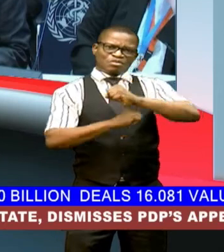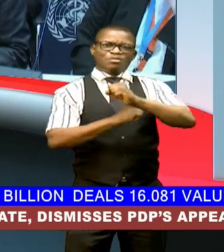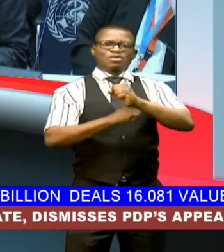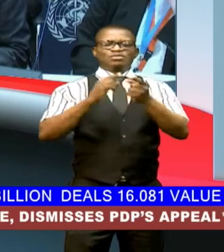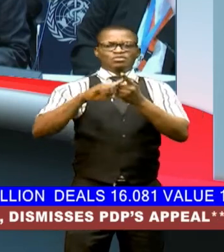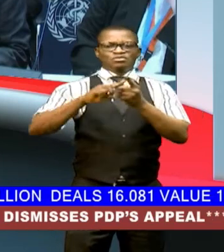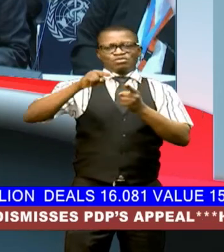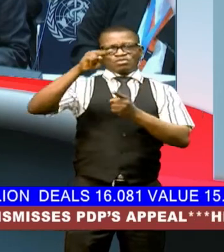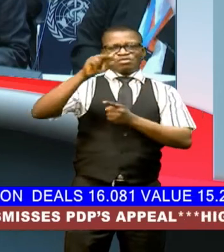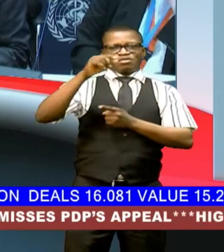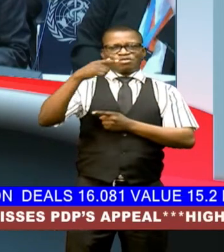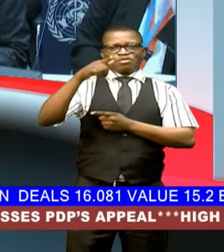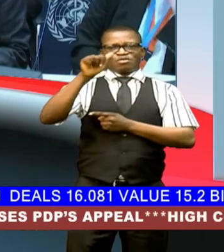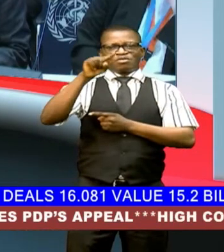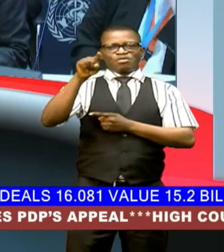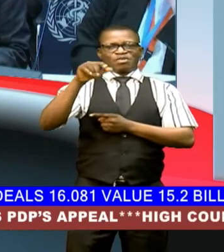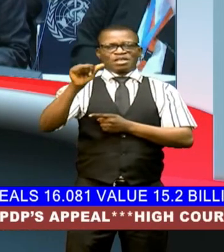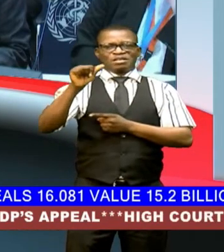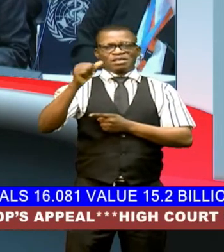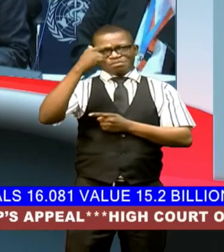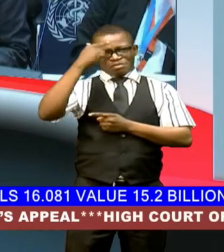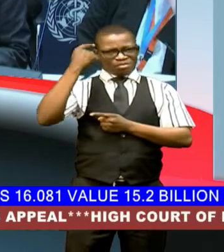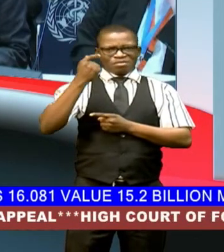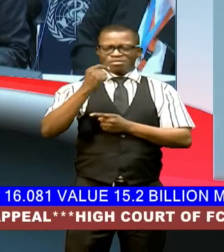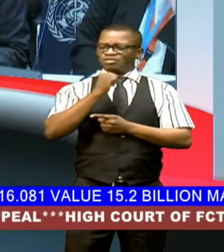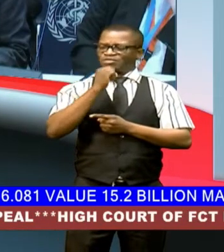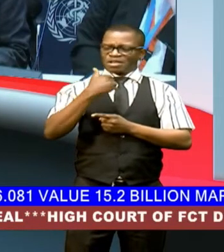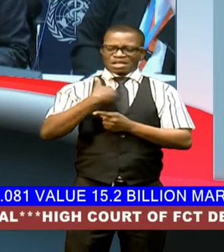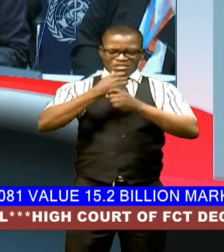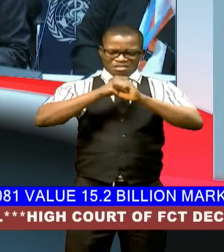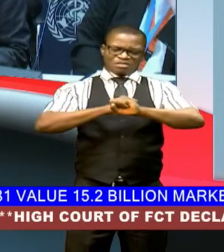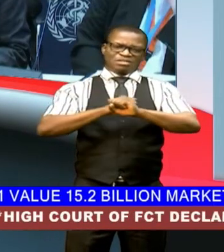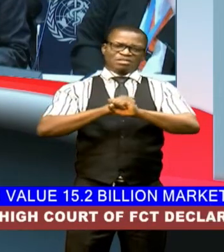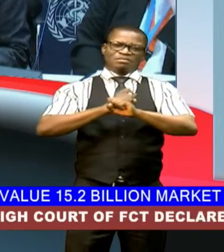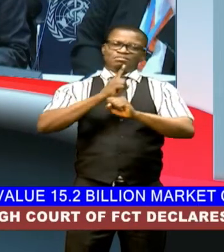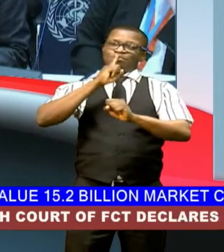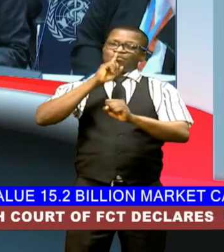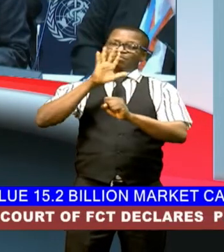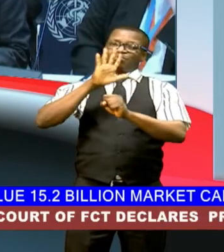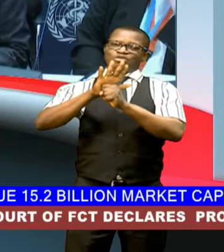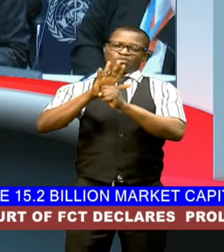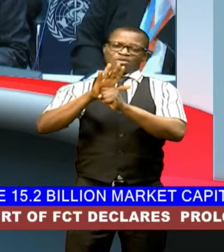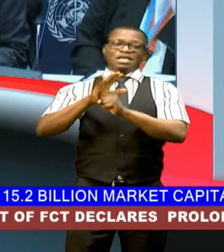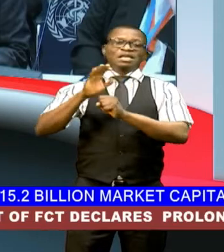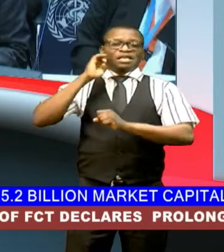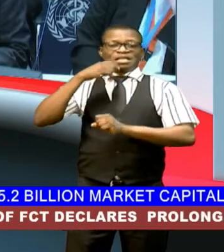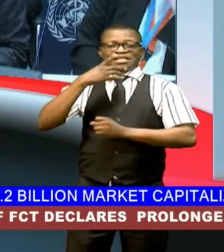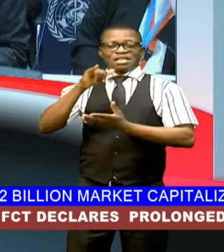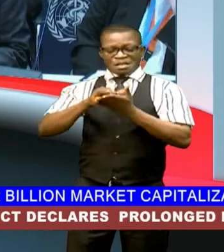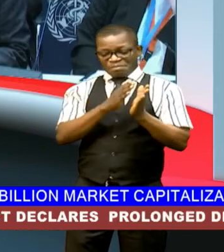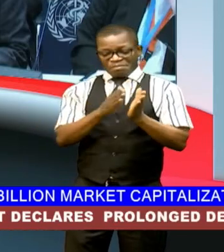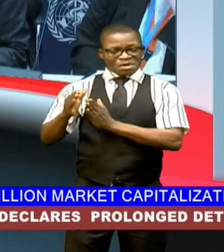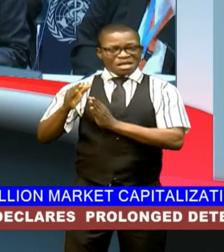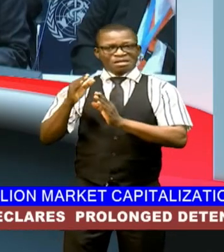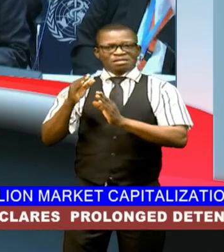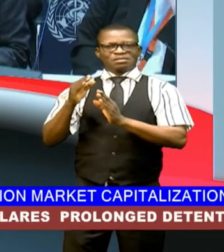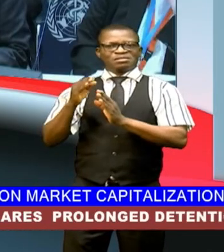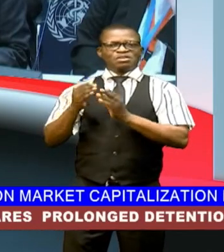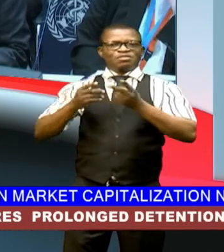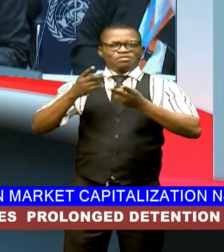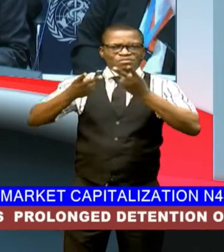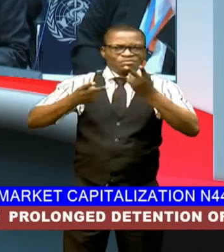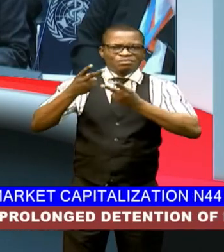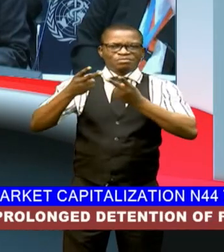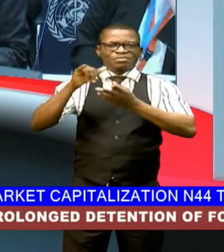sunday due to the failure to receive security guarantees the who stated that a planned mission to alda hospital